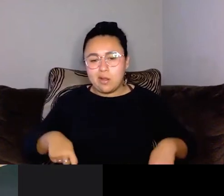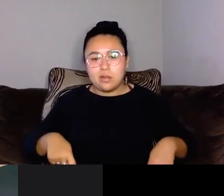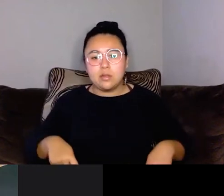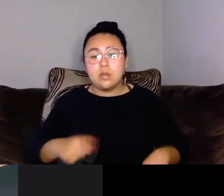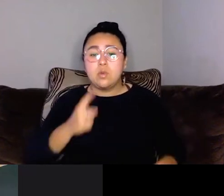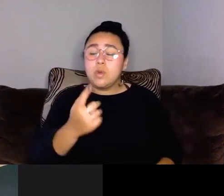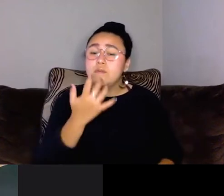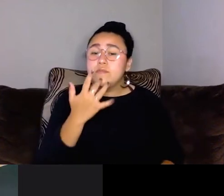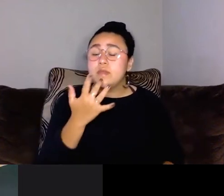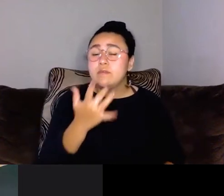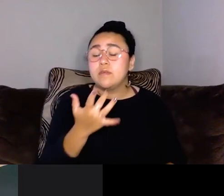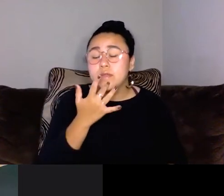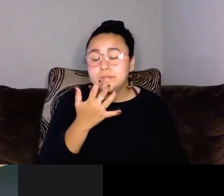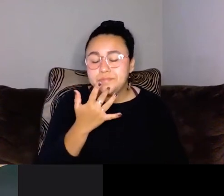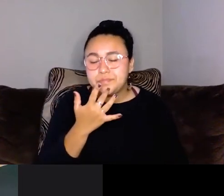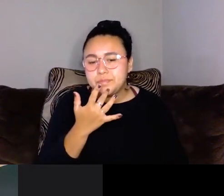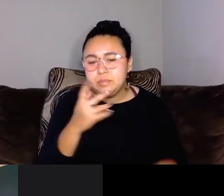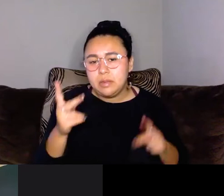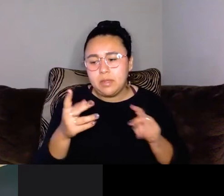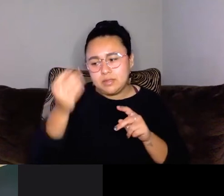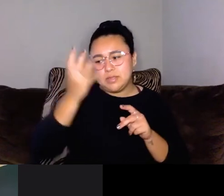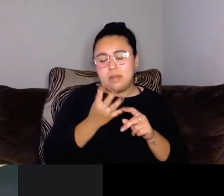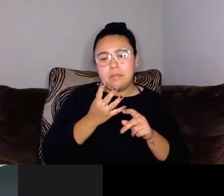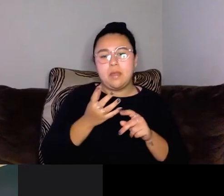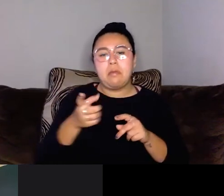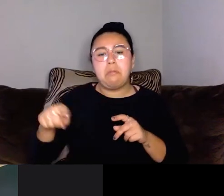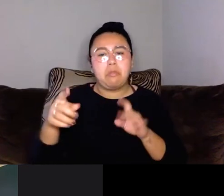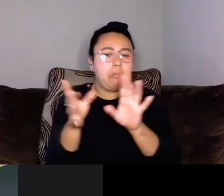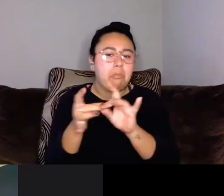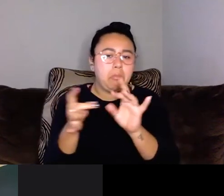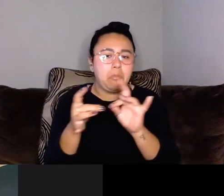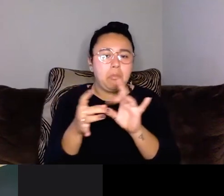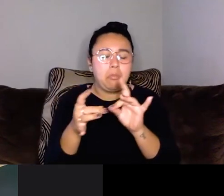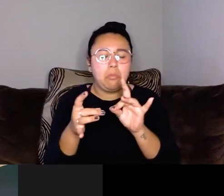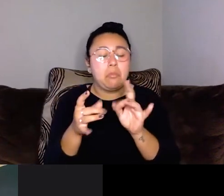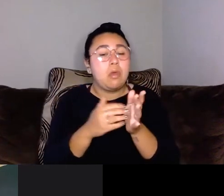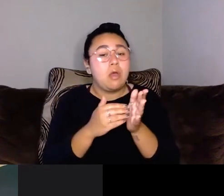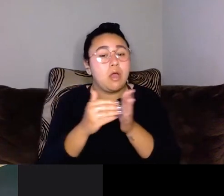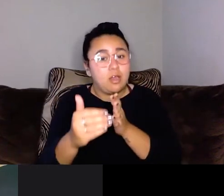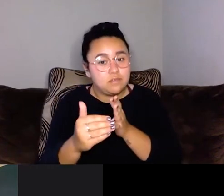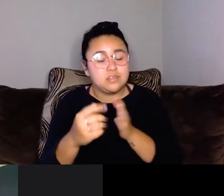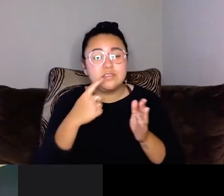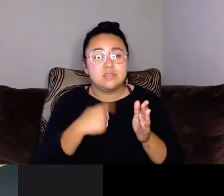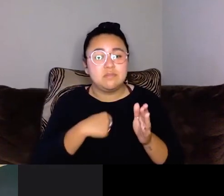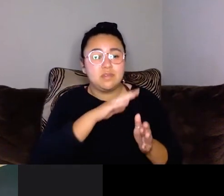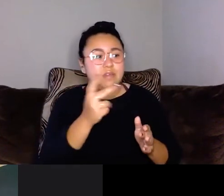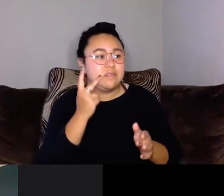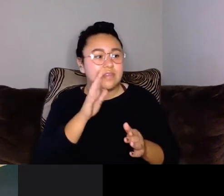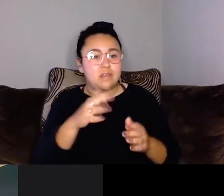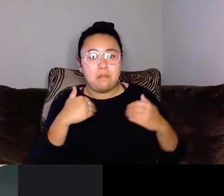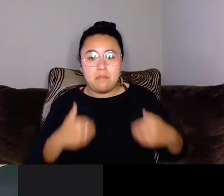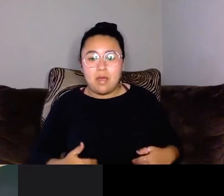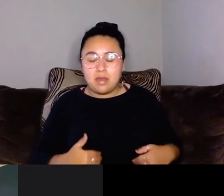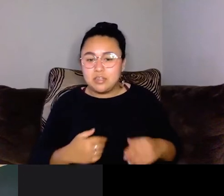one of my favorite things that I hear from people, I hear people quite often who tell me that they'd never seen their body